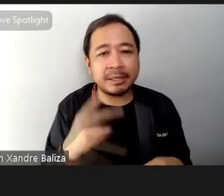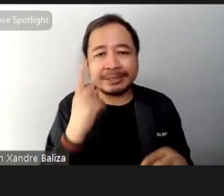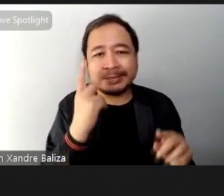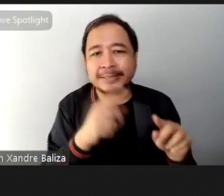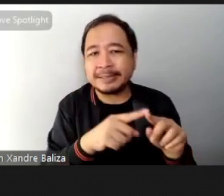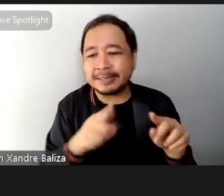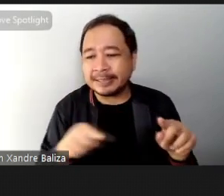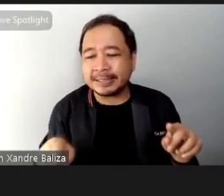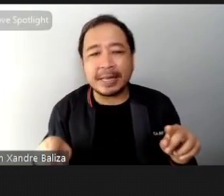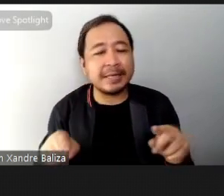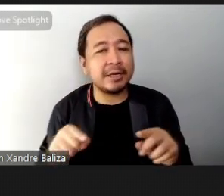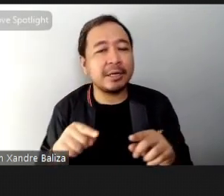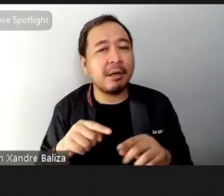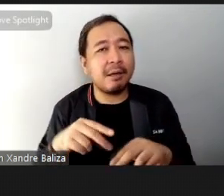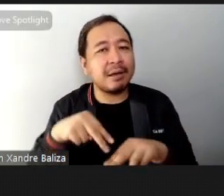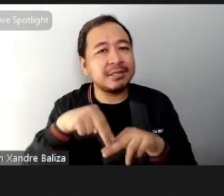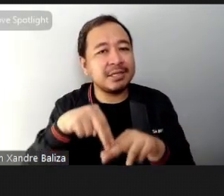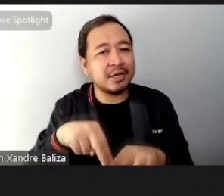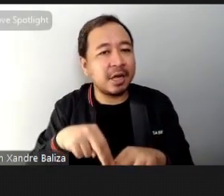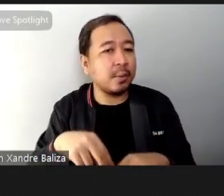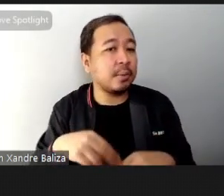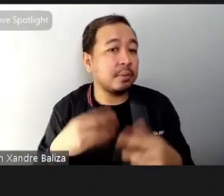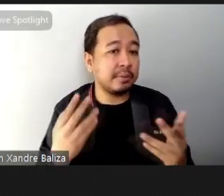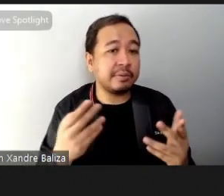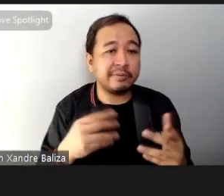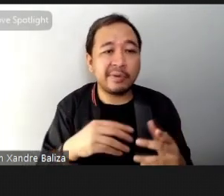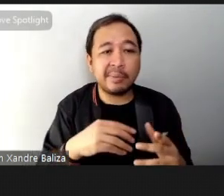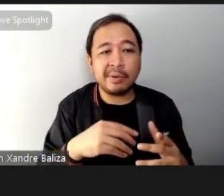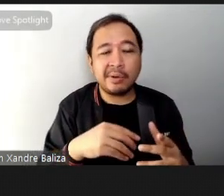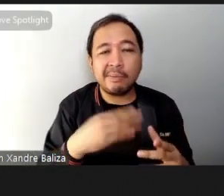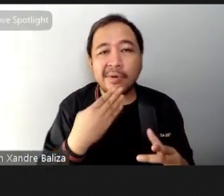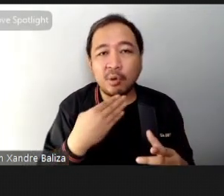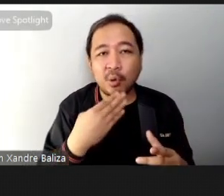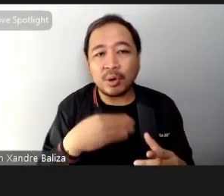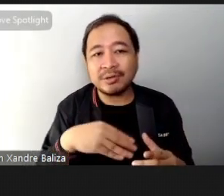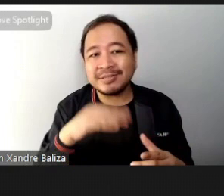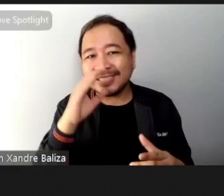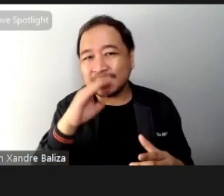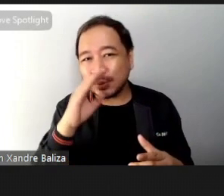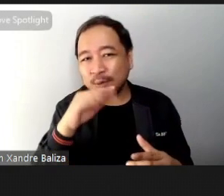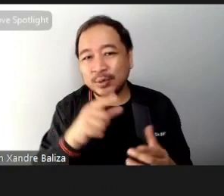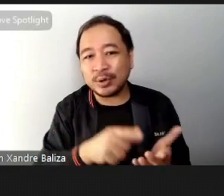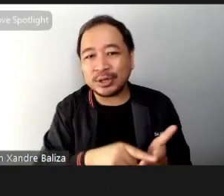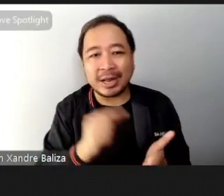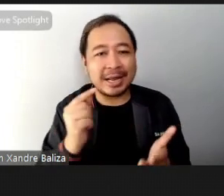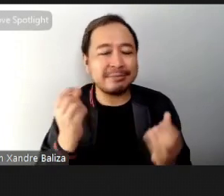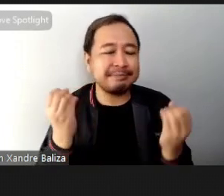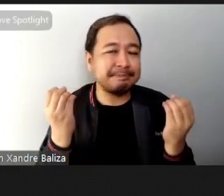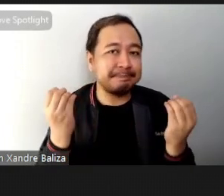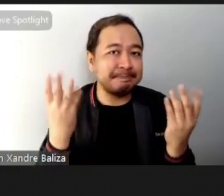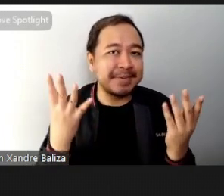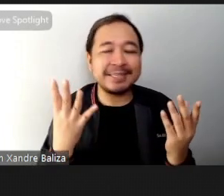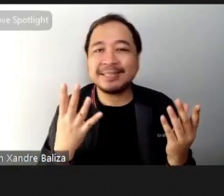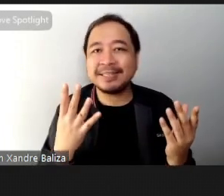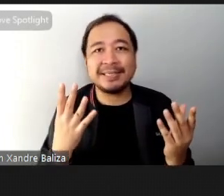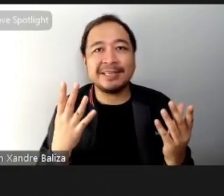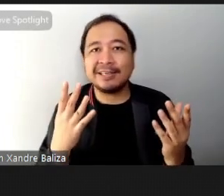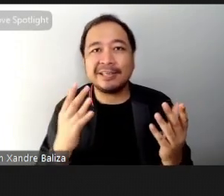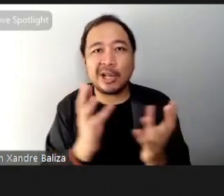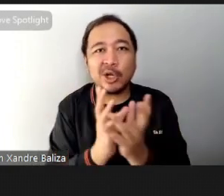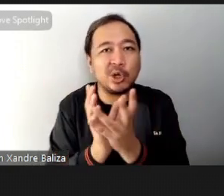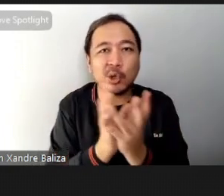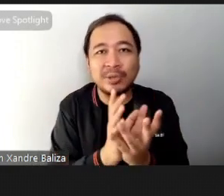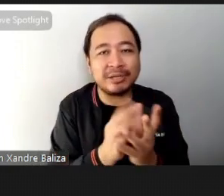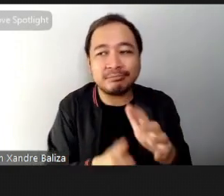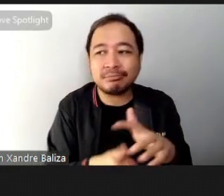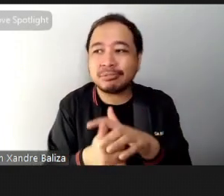Siargao from Bacolet Tarlac Cebu and much much more there are a lot of communities popping up and it's really heartening to